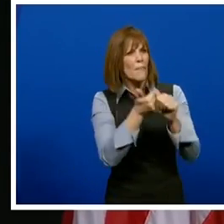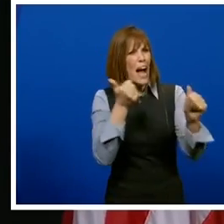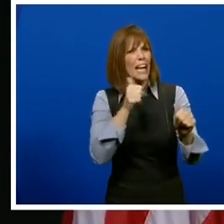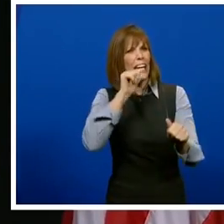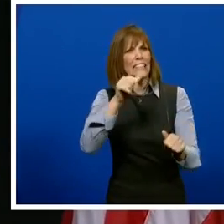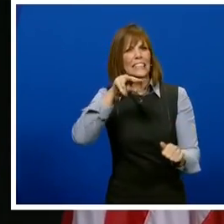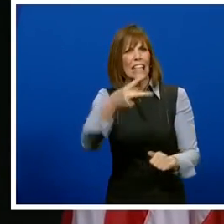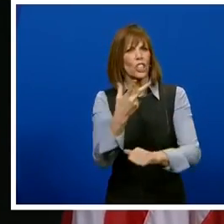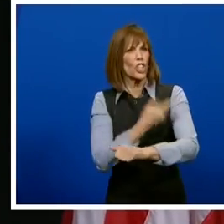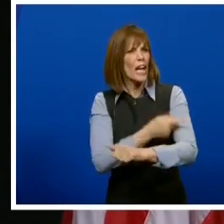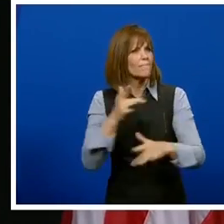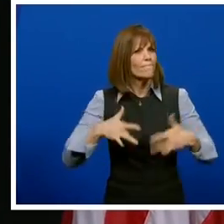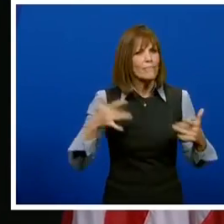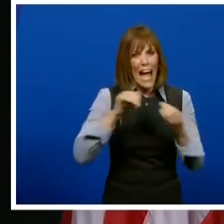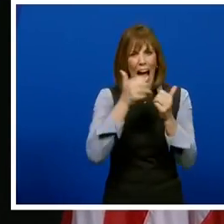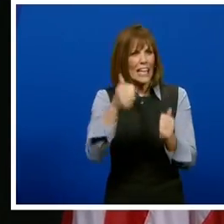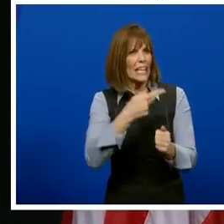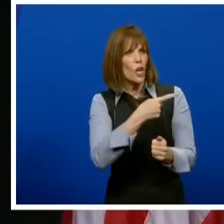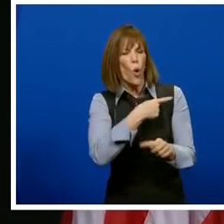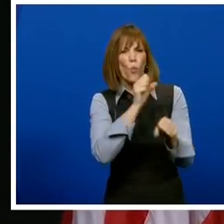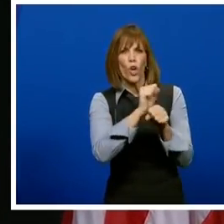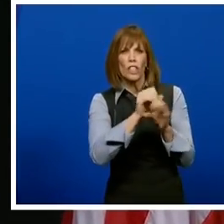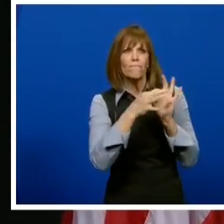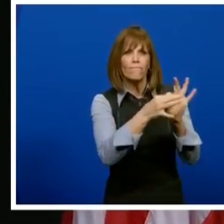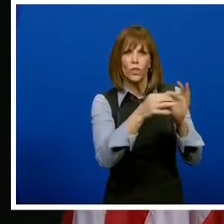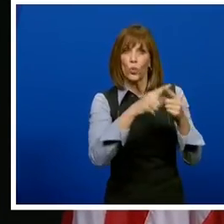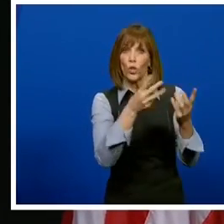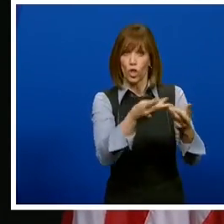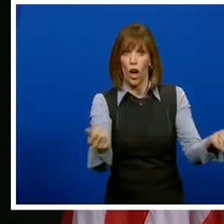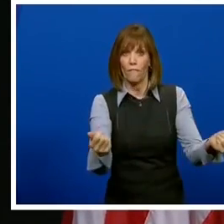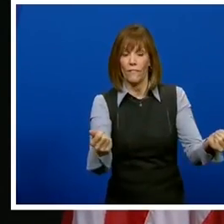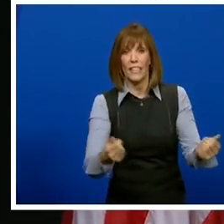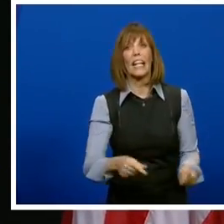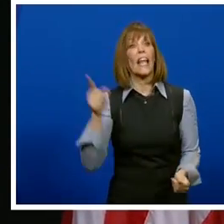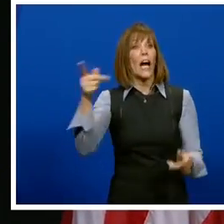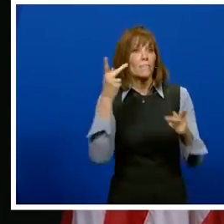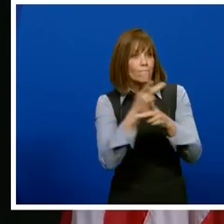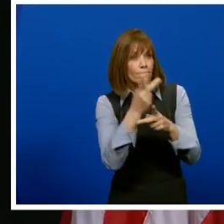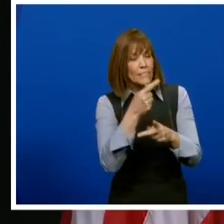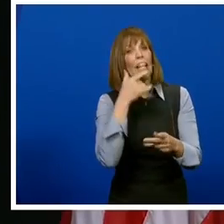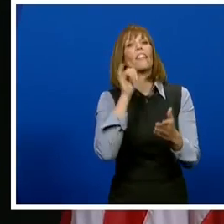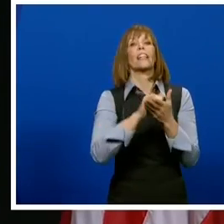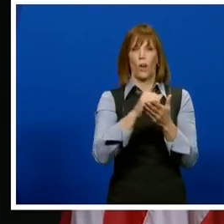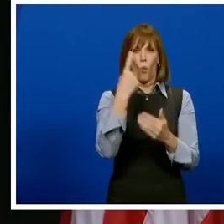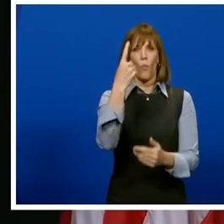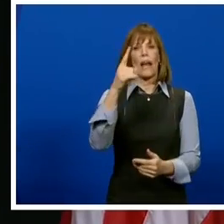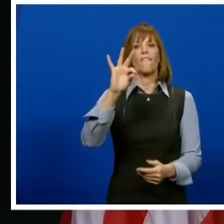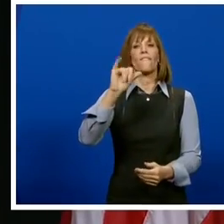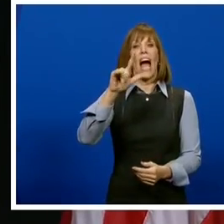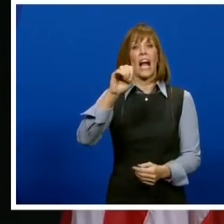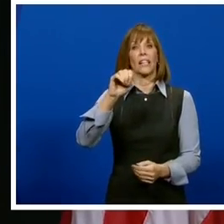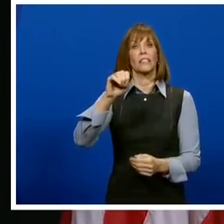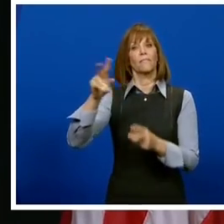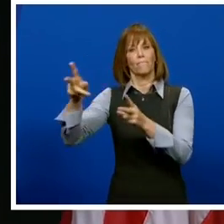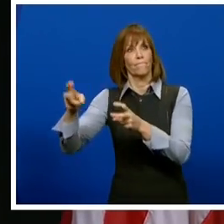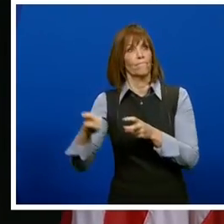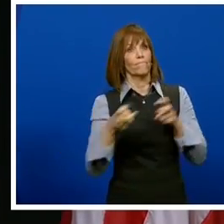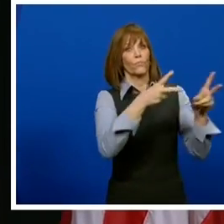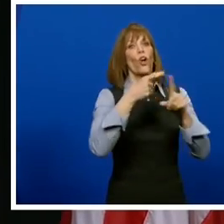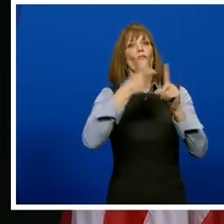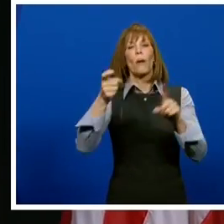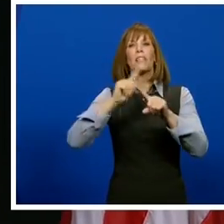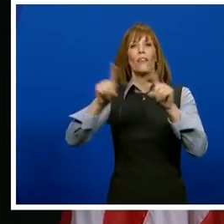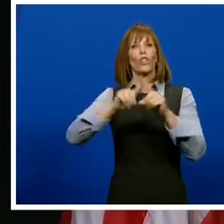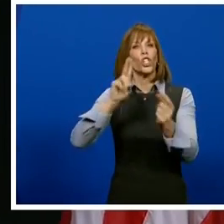causing the issue and how we can work together to resolve it. They determined that a file reporting second doses administered by the long-term